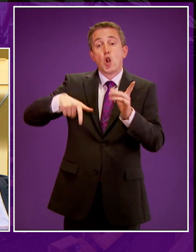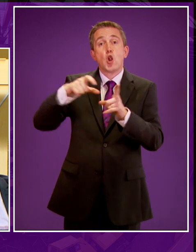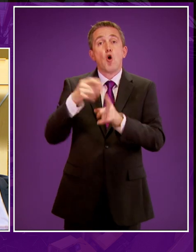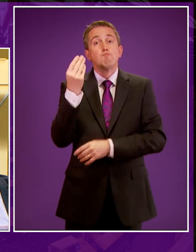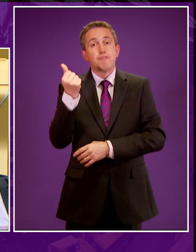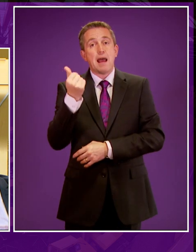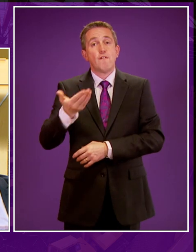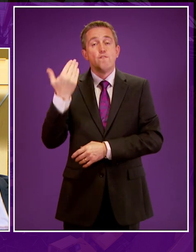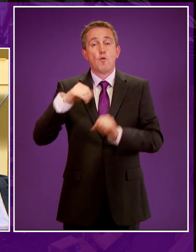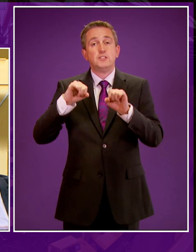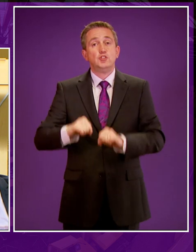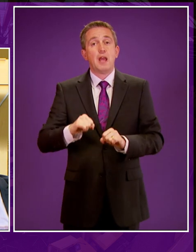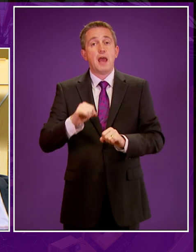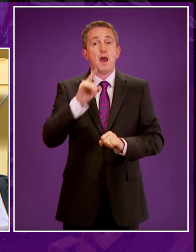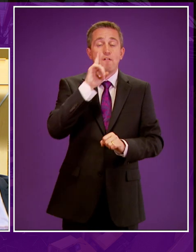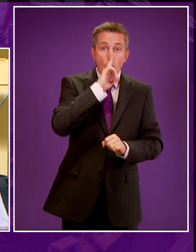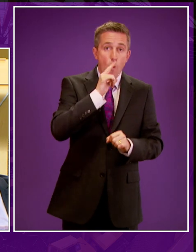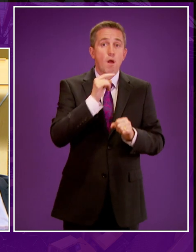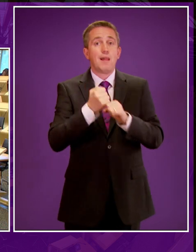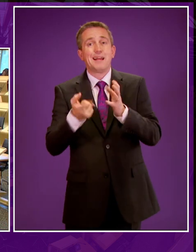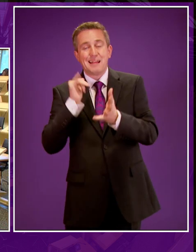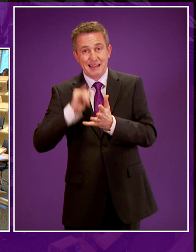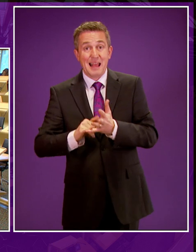the former chairman of oil and gas operator Quadrilla Resources.